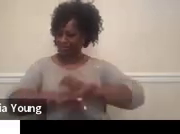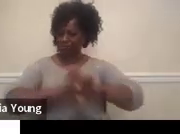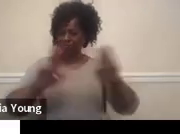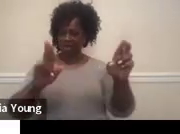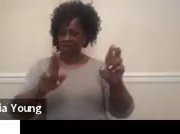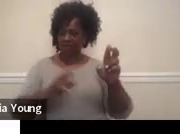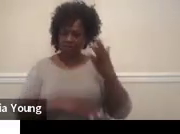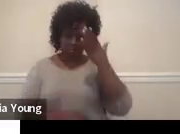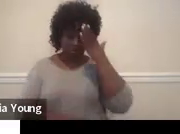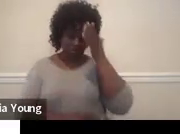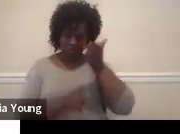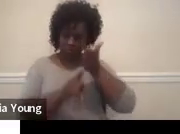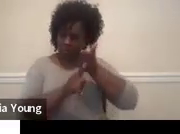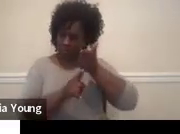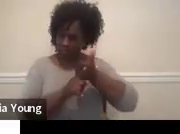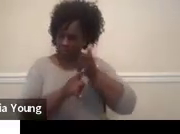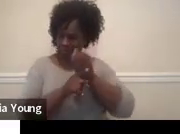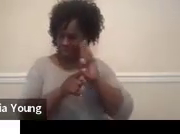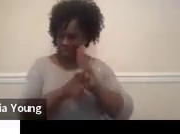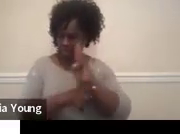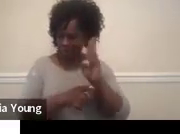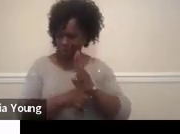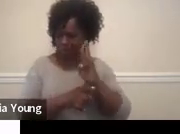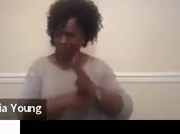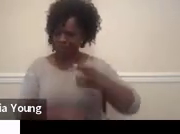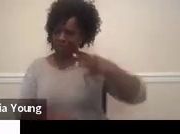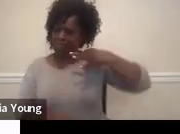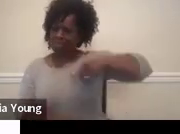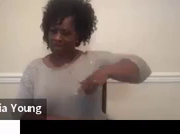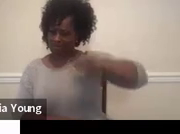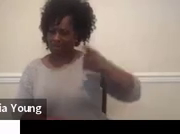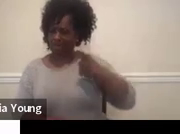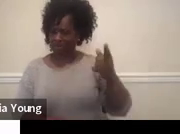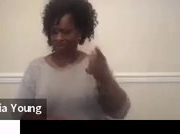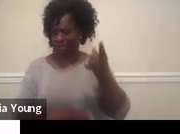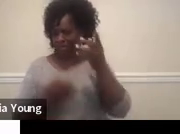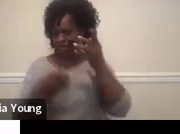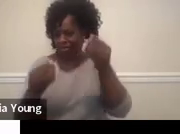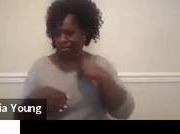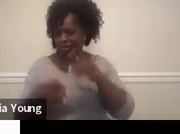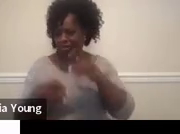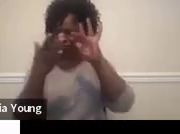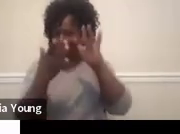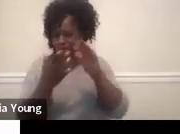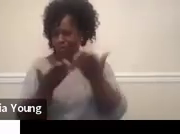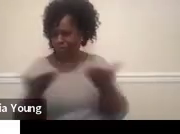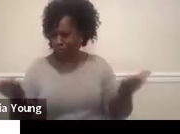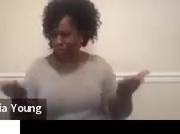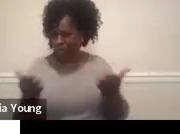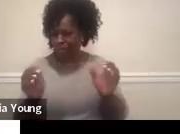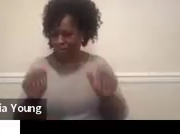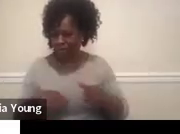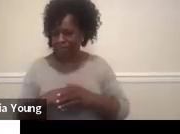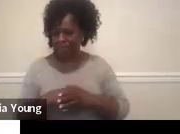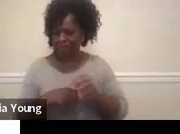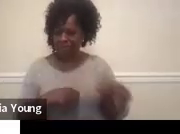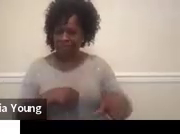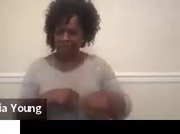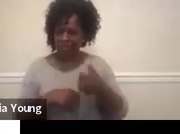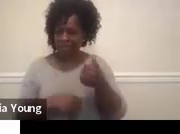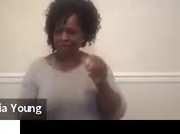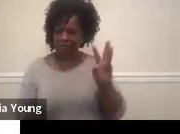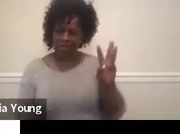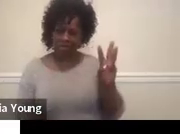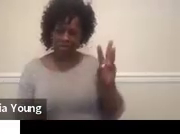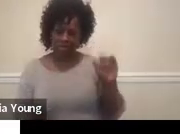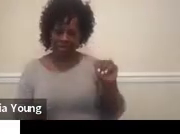familiarize yourself with it and use it as a resource with your kids and kids. This is another Wisconsin one.